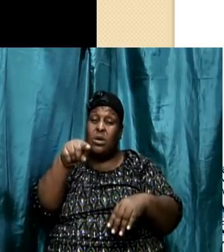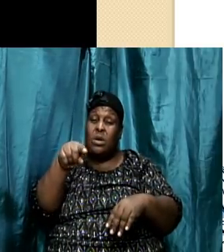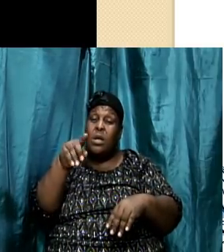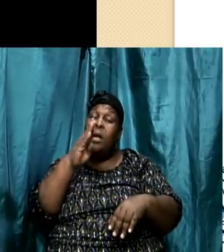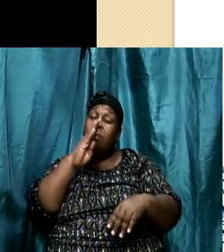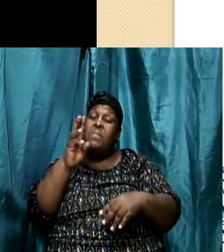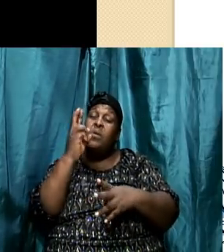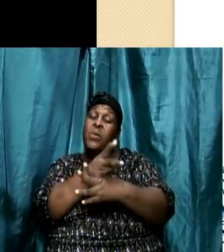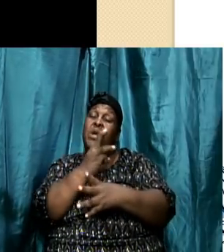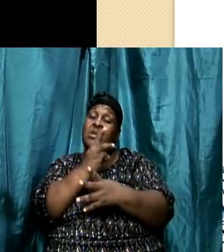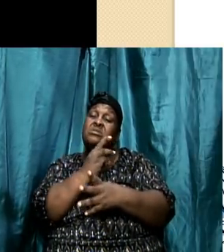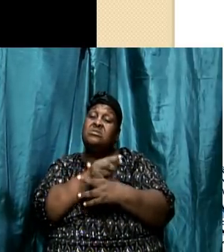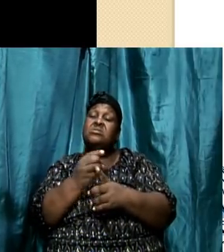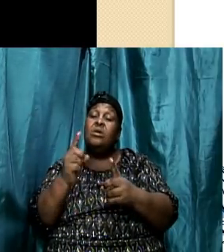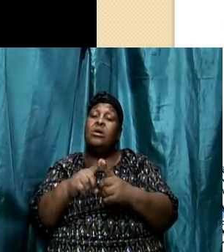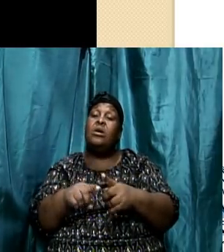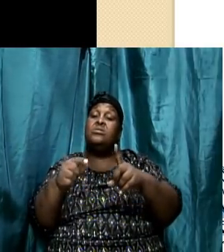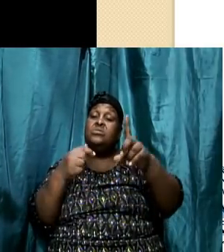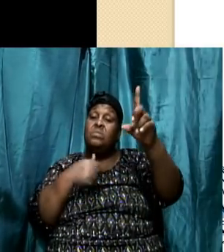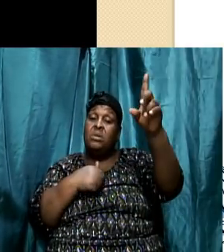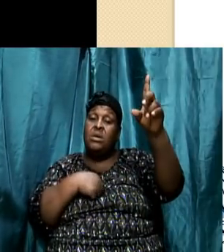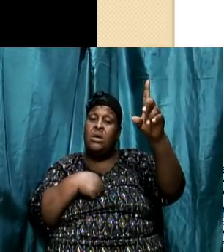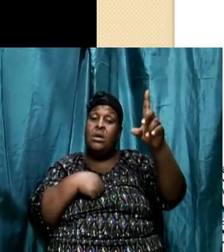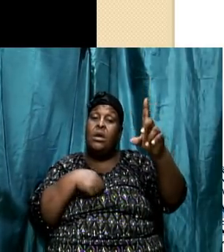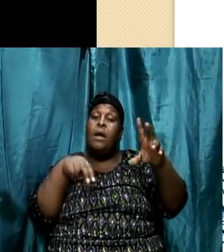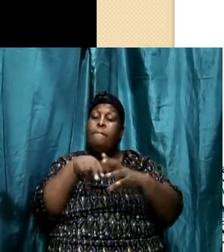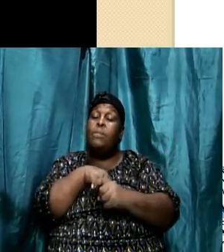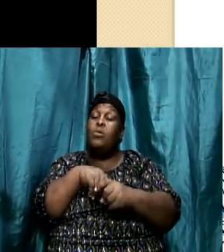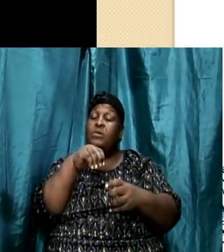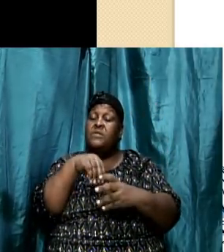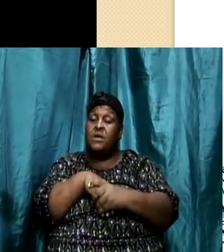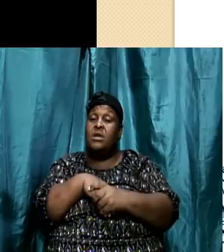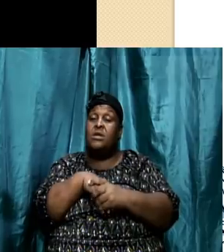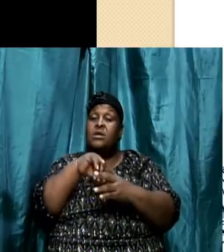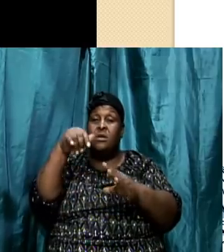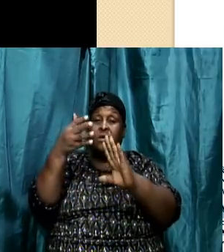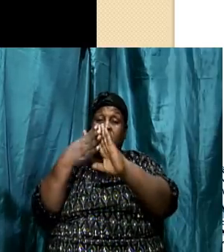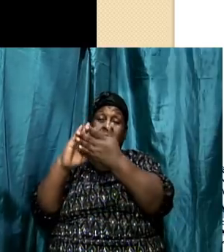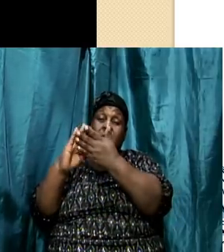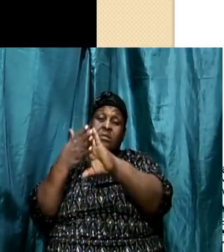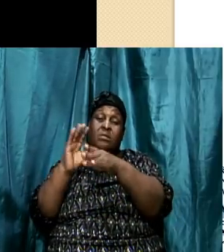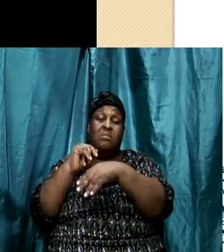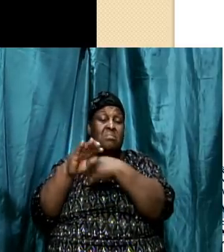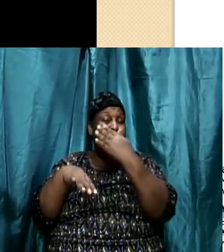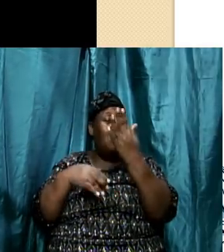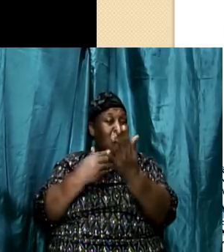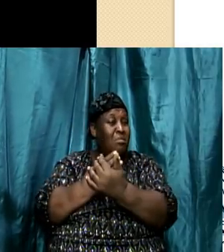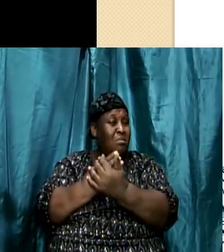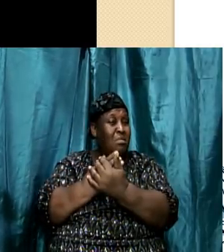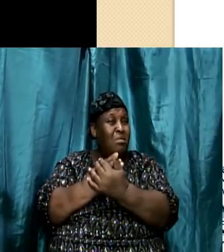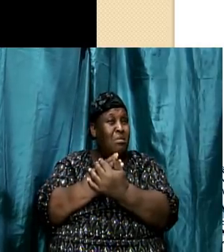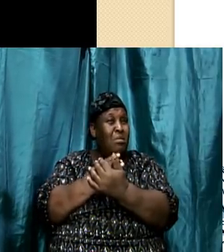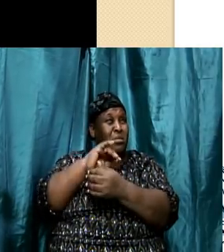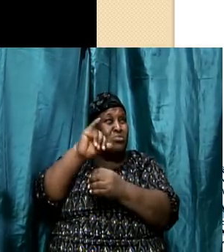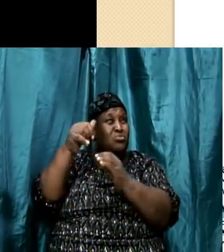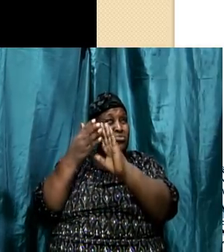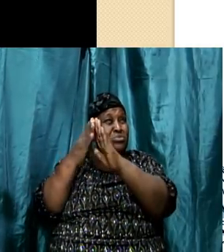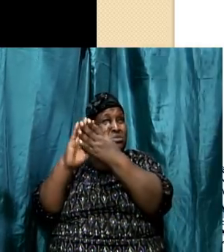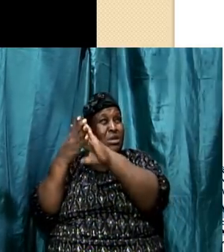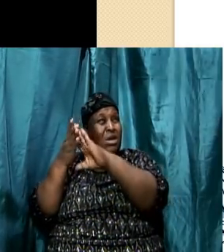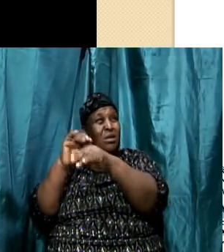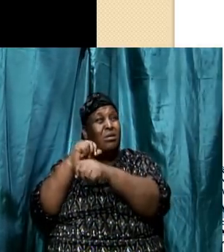He shall be witnesses unto me both in Jerusalem and in all Judea and in Samaria